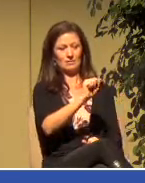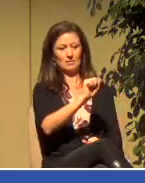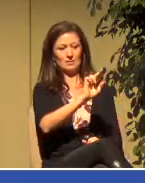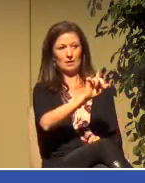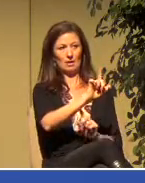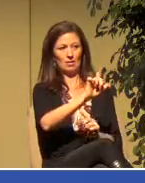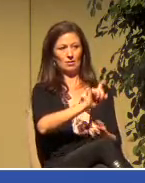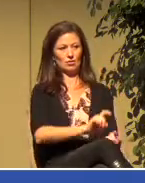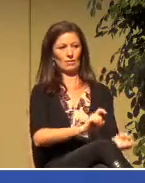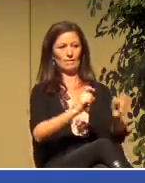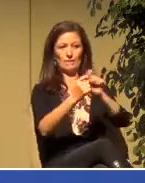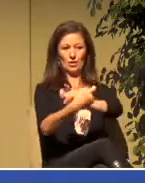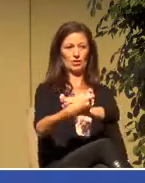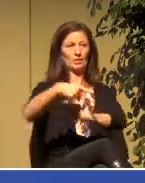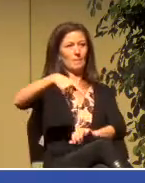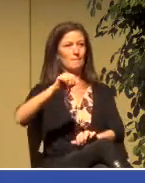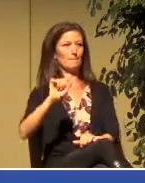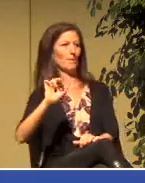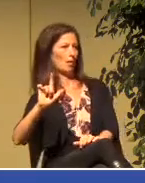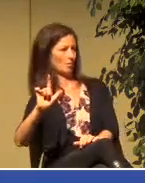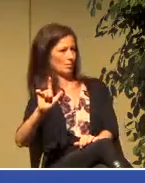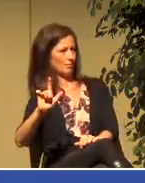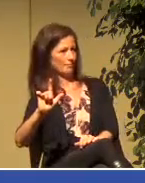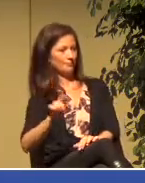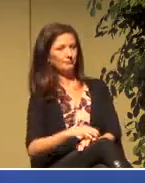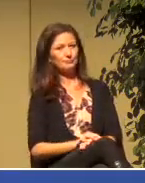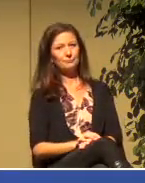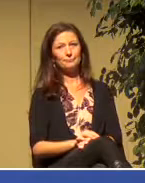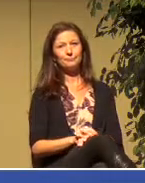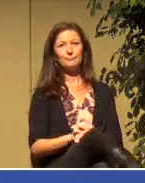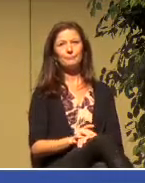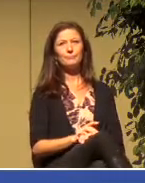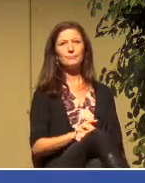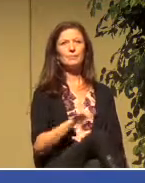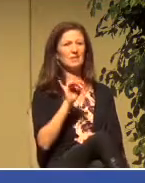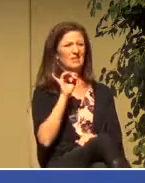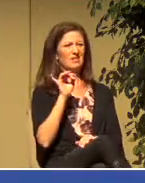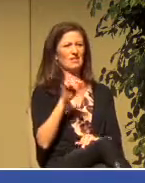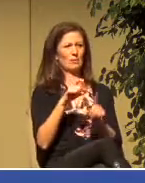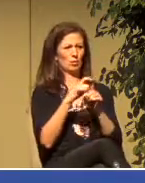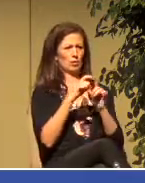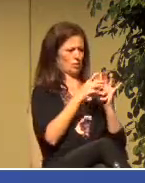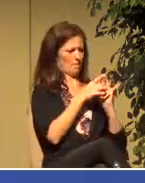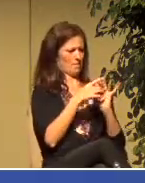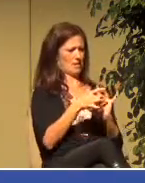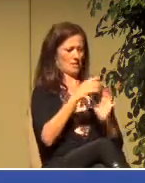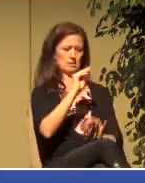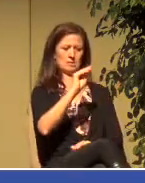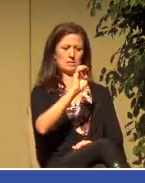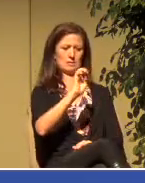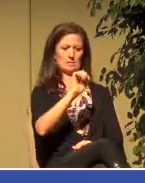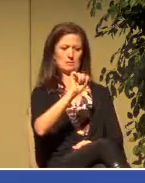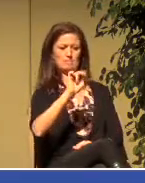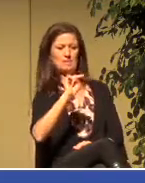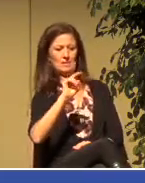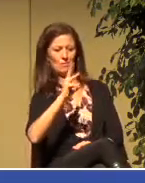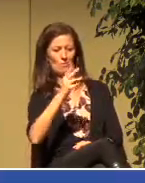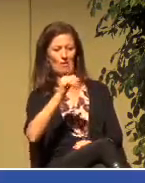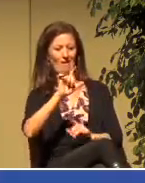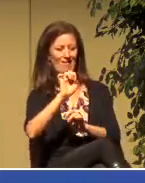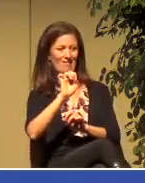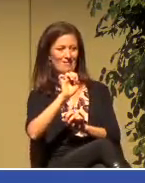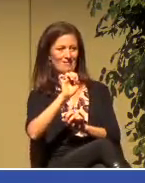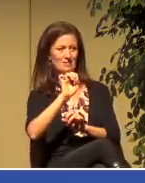Saul. Meanwhile, so keep this story in the back of your mind. Meanwhile, something